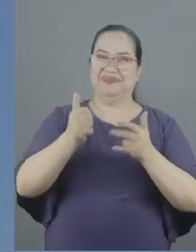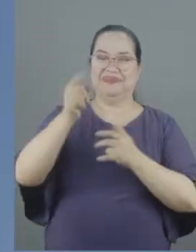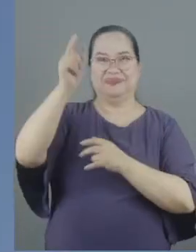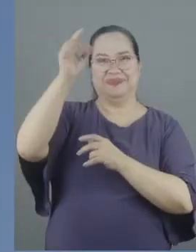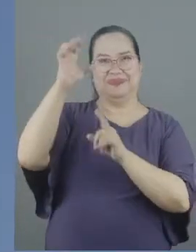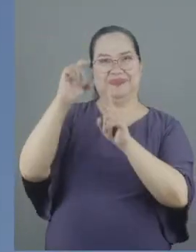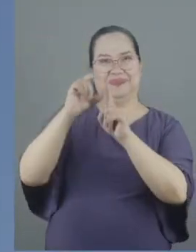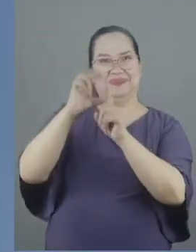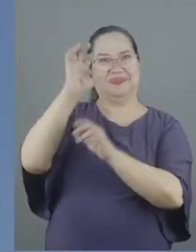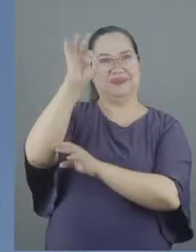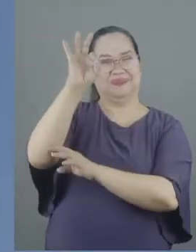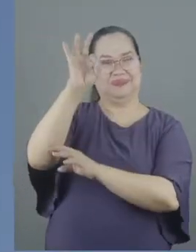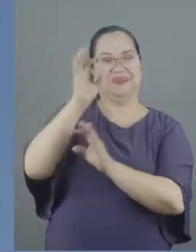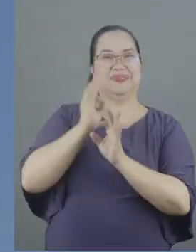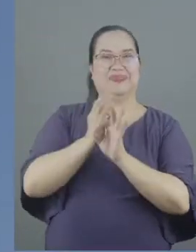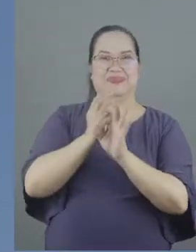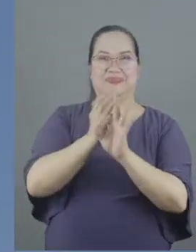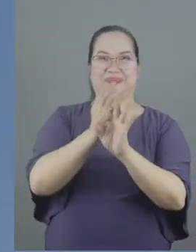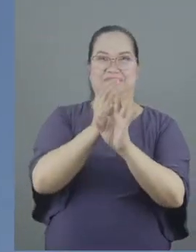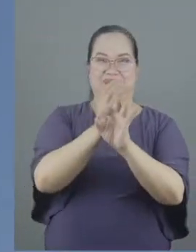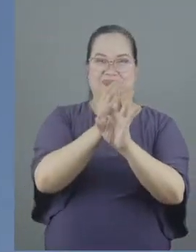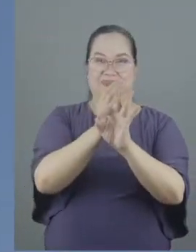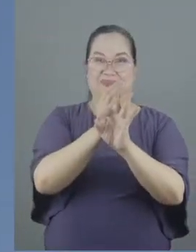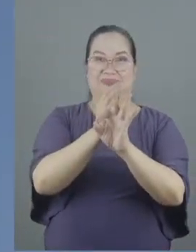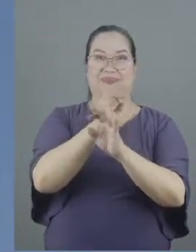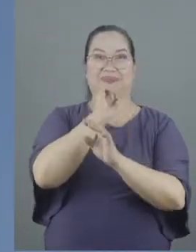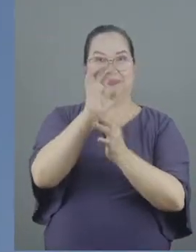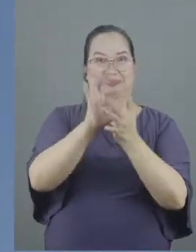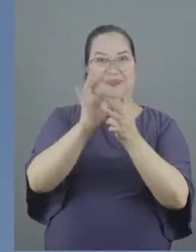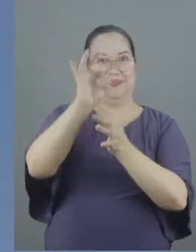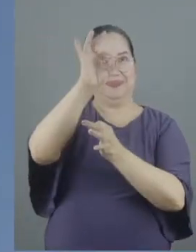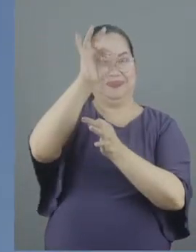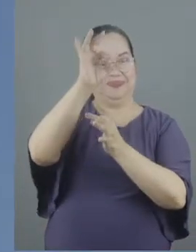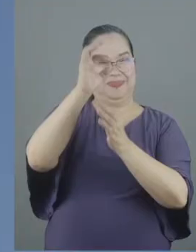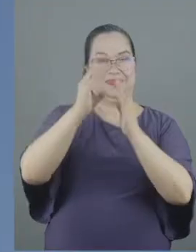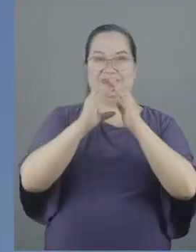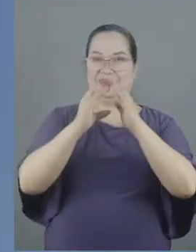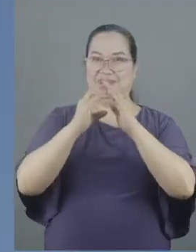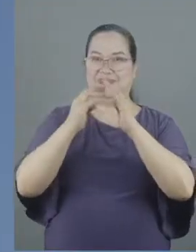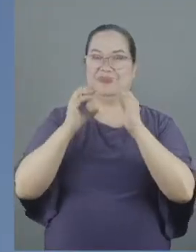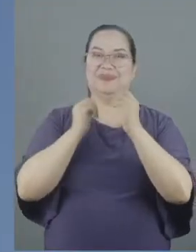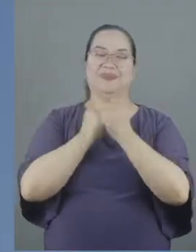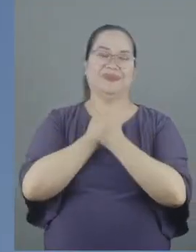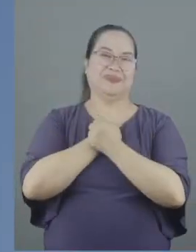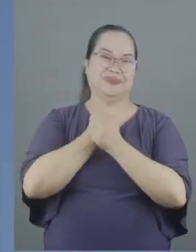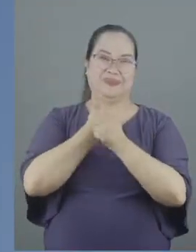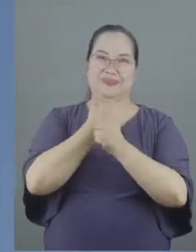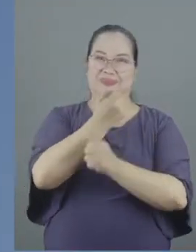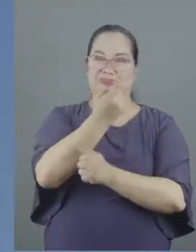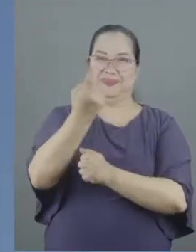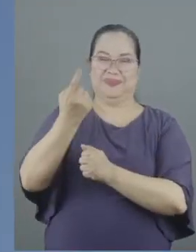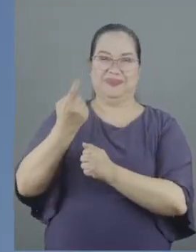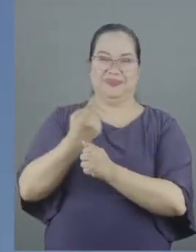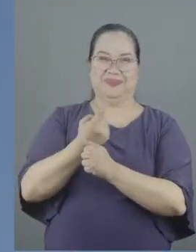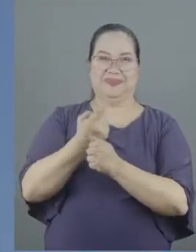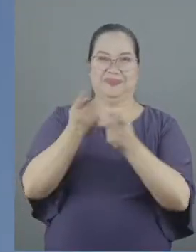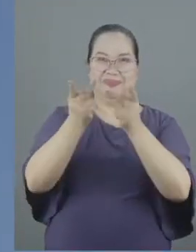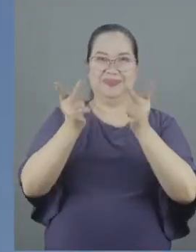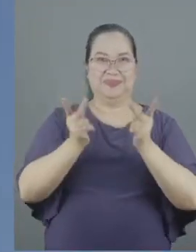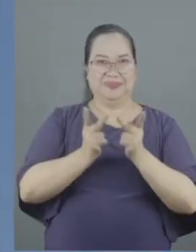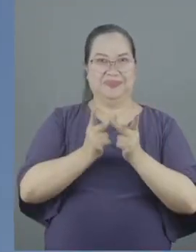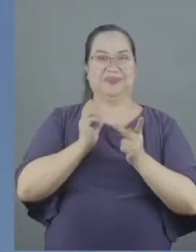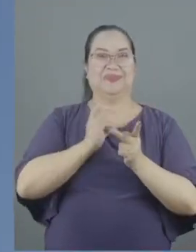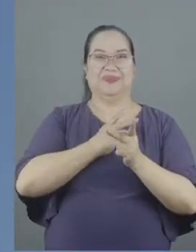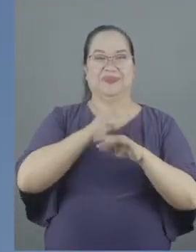is preached faithfully, a spiritual community that loves one another, a place that we can